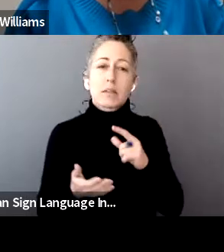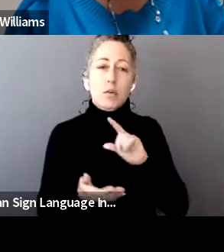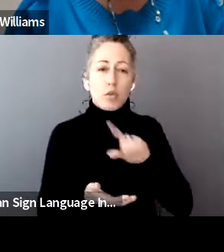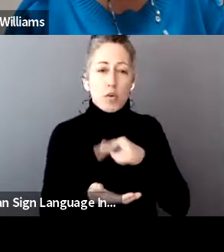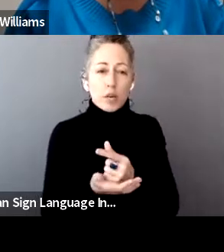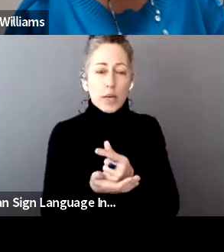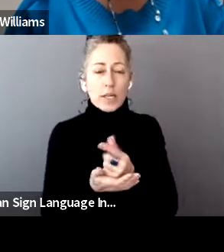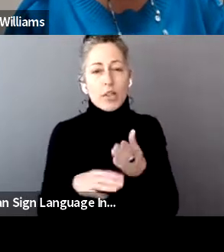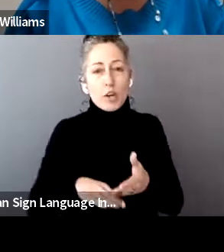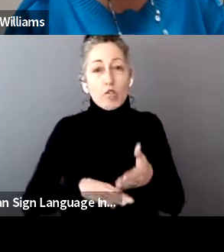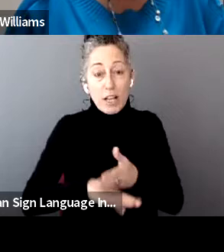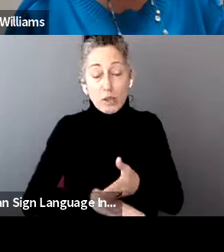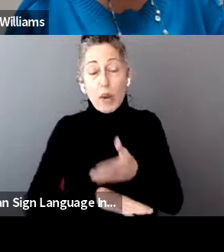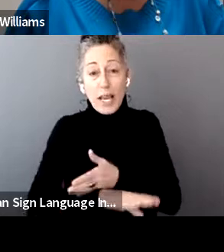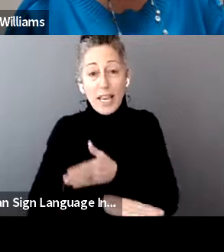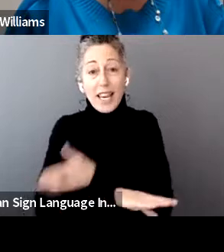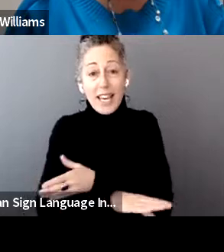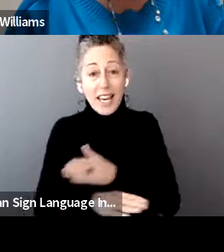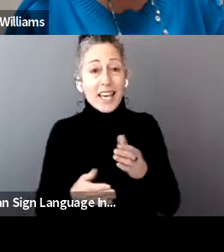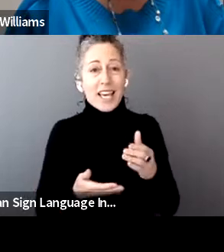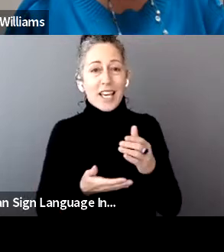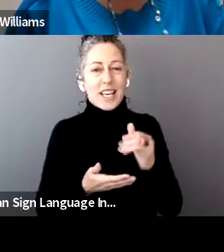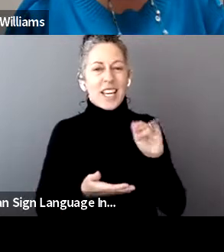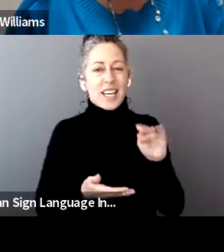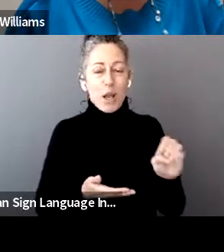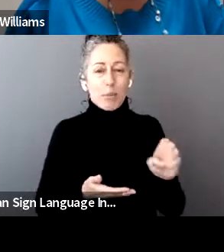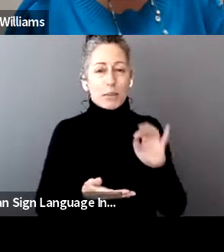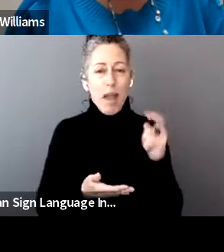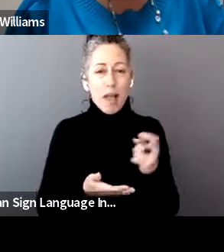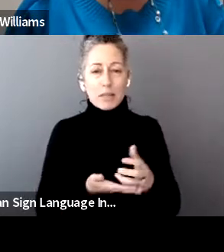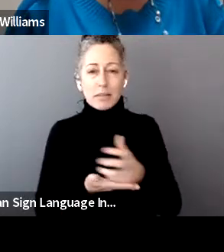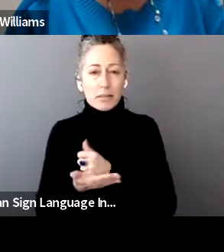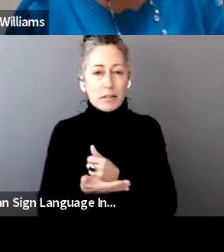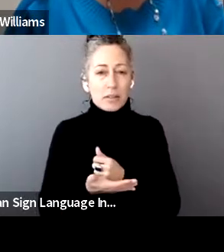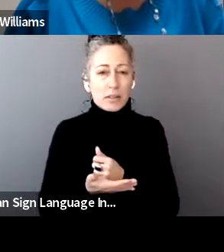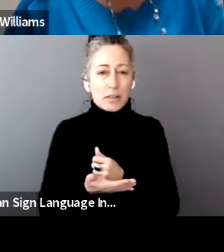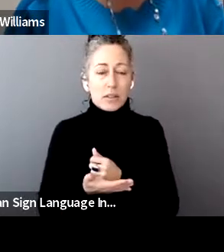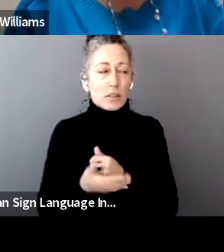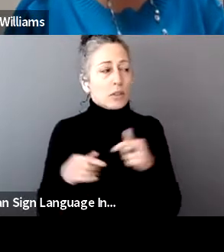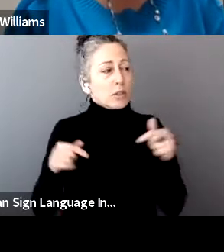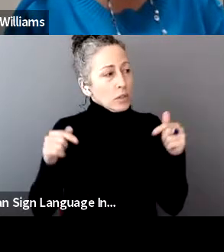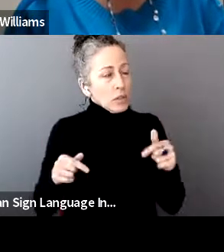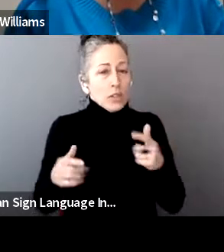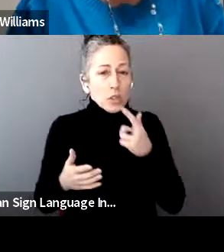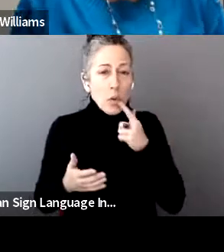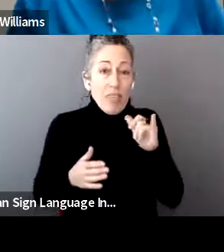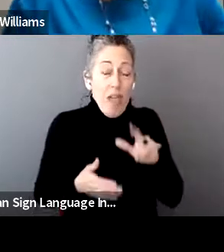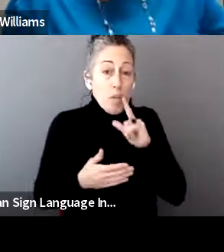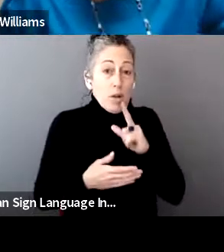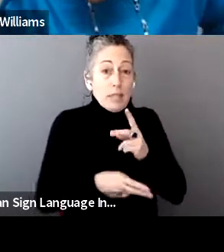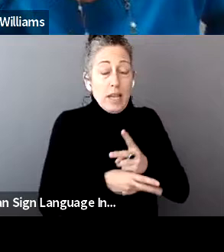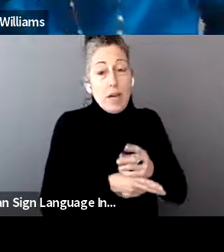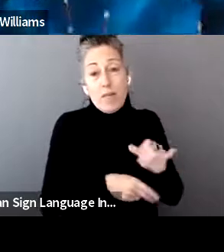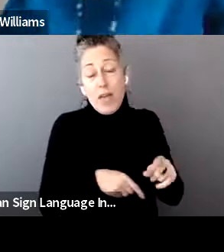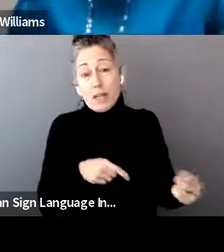tax and we didn't want to throw a lot of taxpayers at once. So we've got it pretty easy this year. It's just taking us time to get everything processed and we're